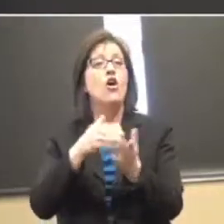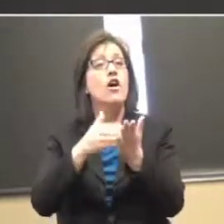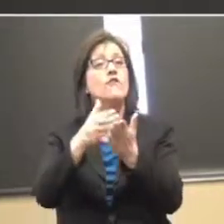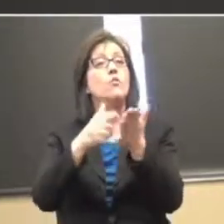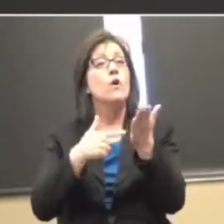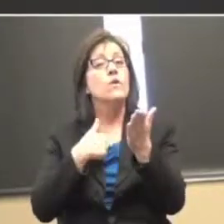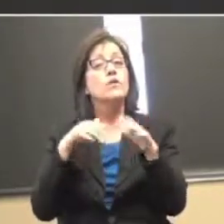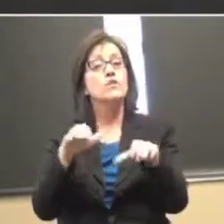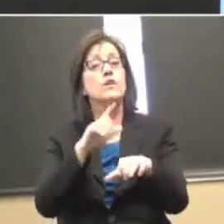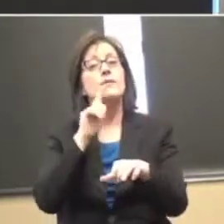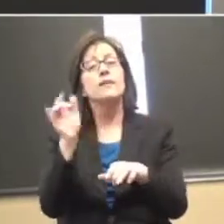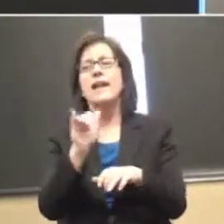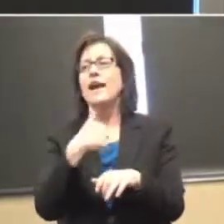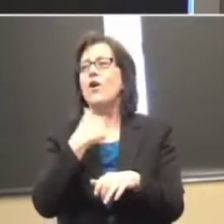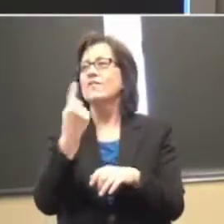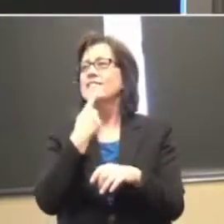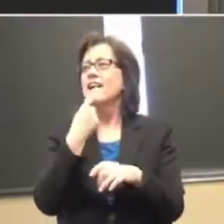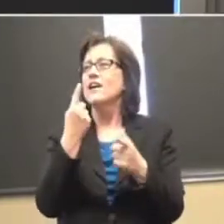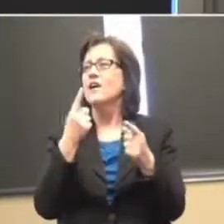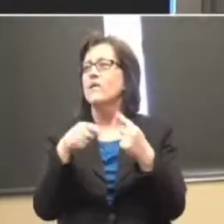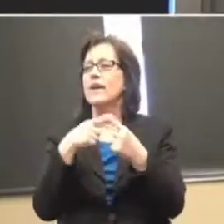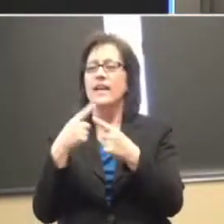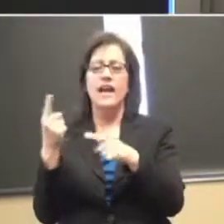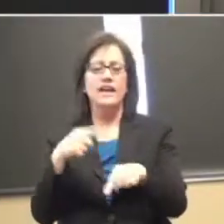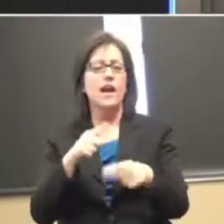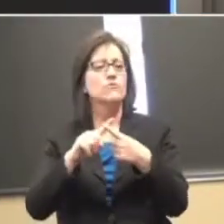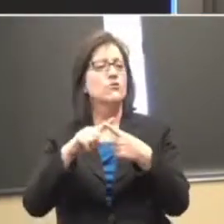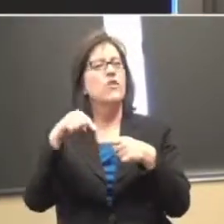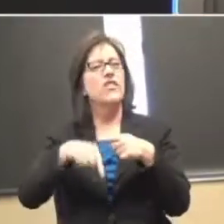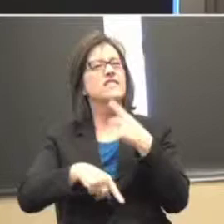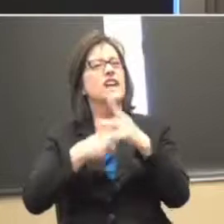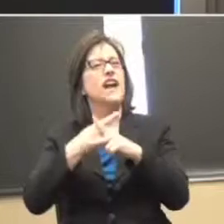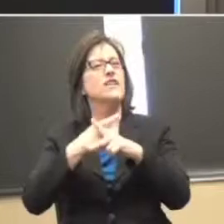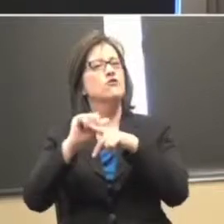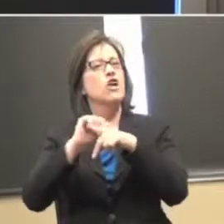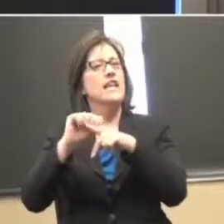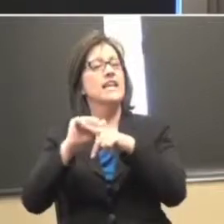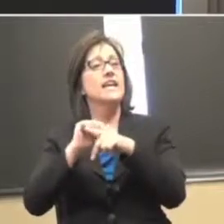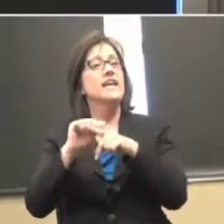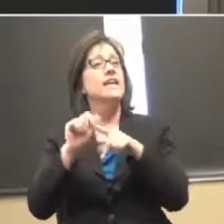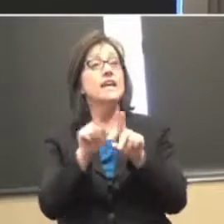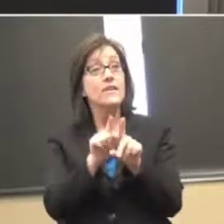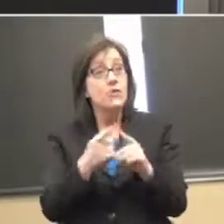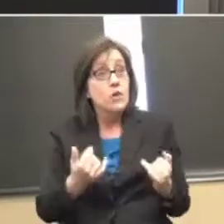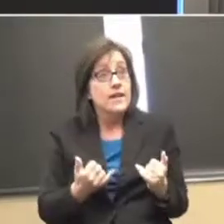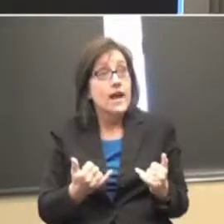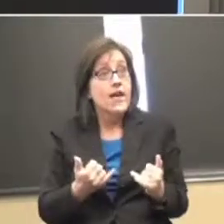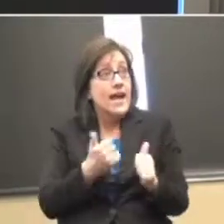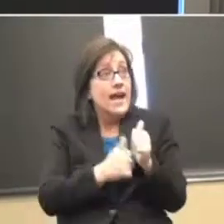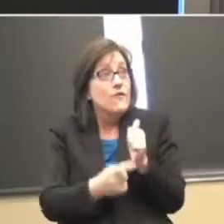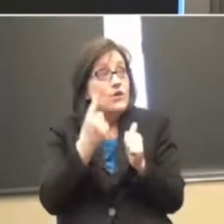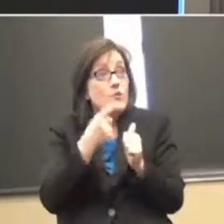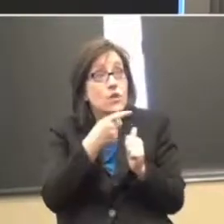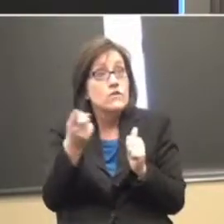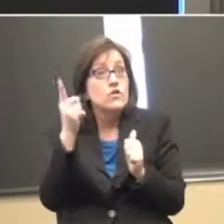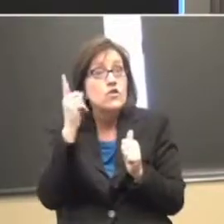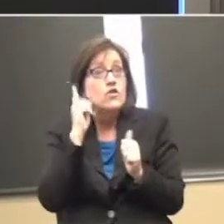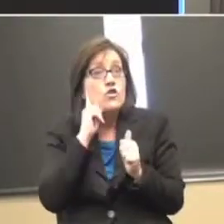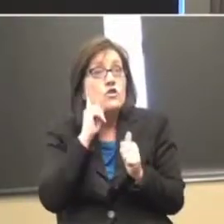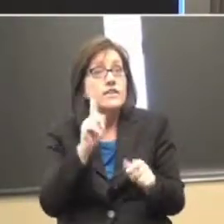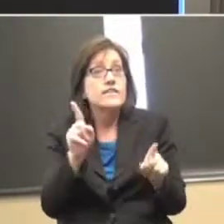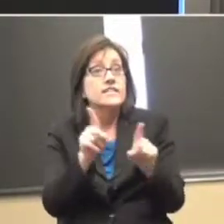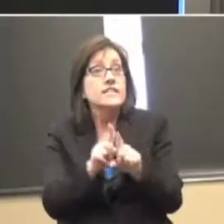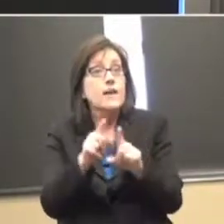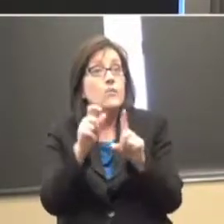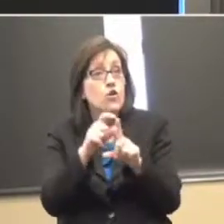like, and I always say when I come to in-services and things like this, is the fact that even right now, every one of you heard the very same words